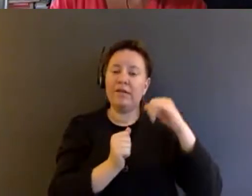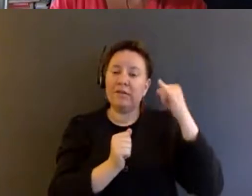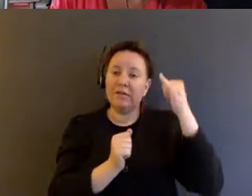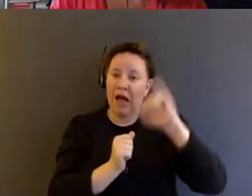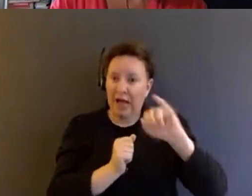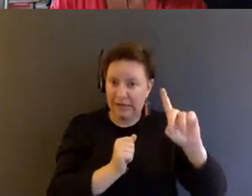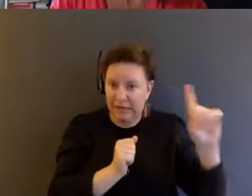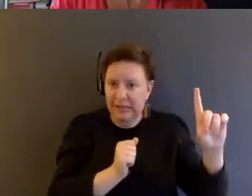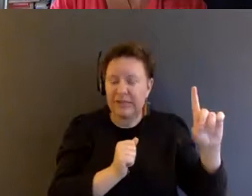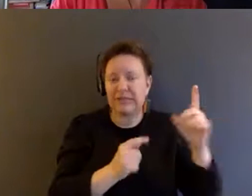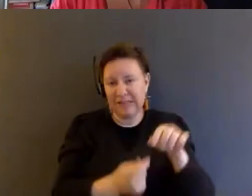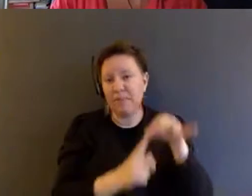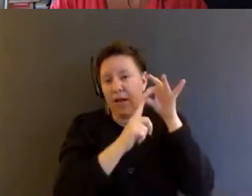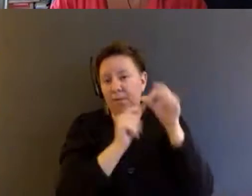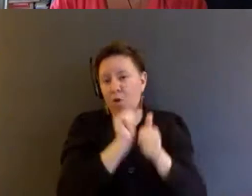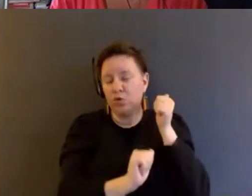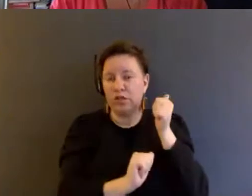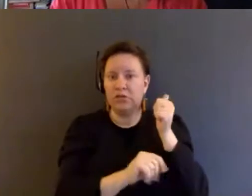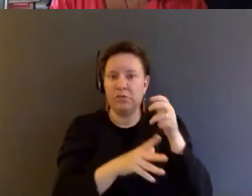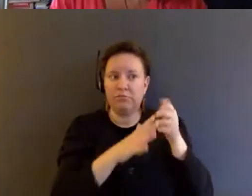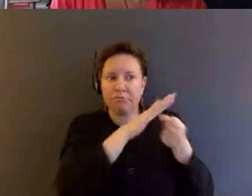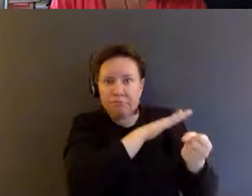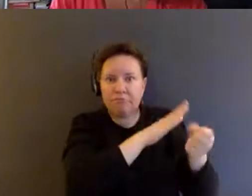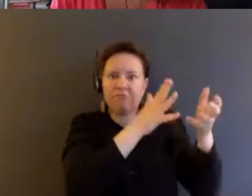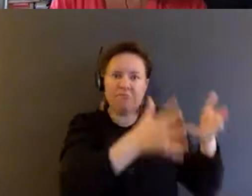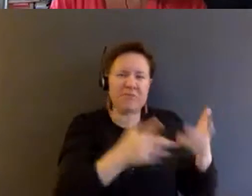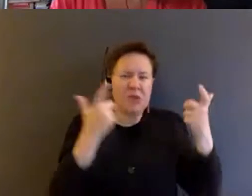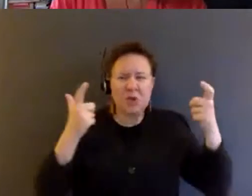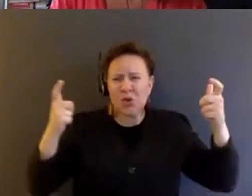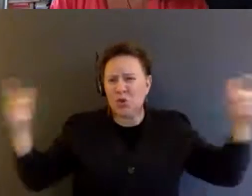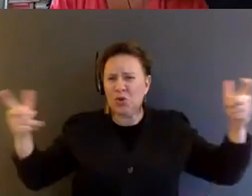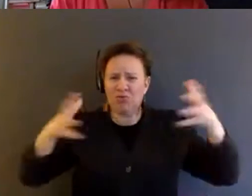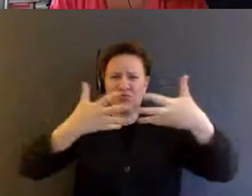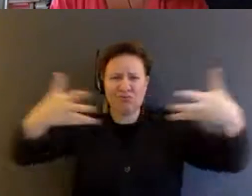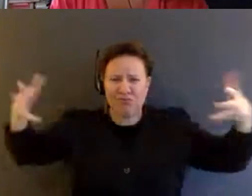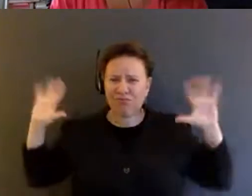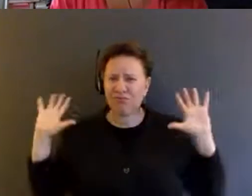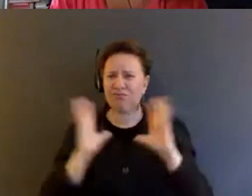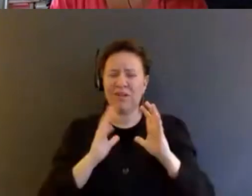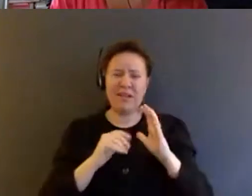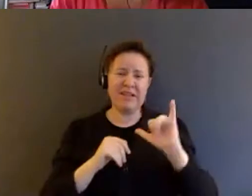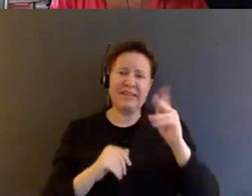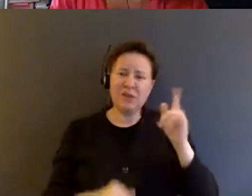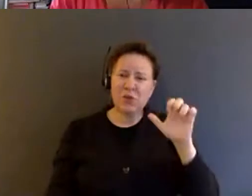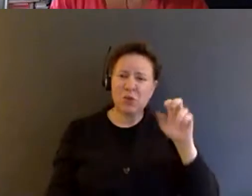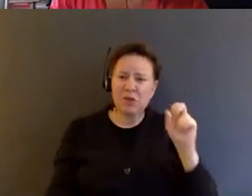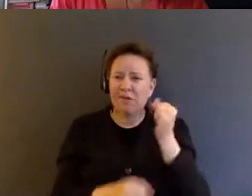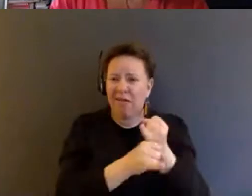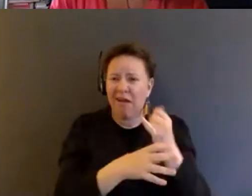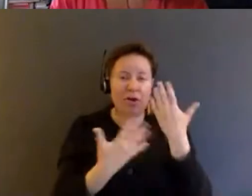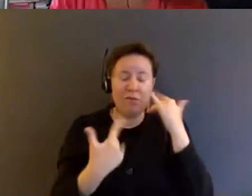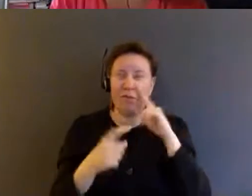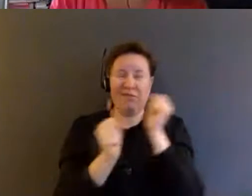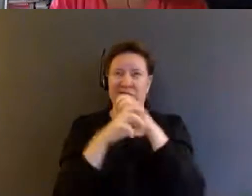especially in these massive, massive institutions. I don't know if people can even fathom.